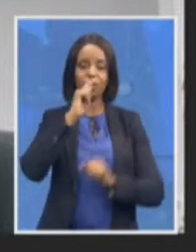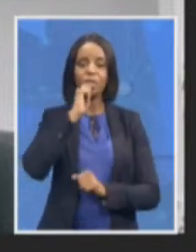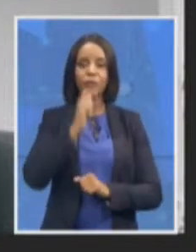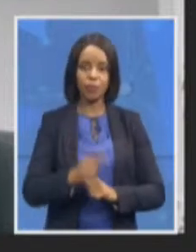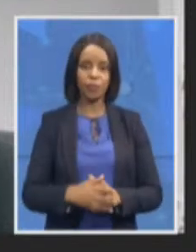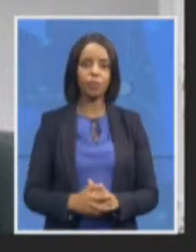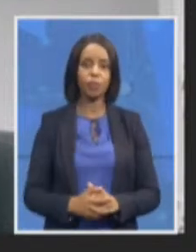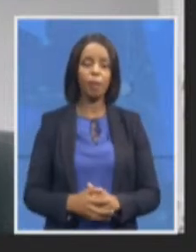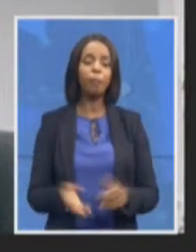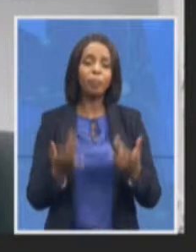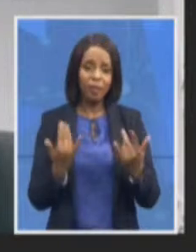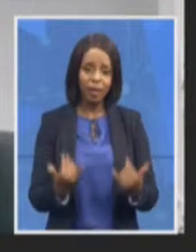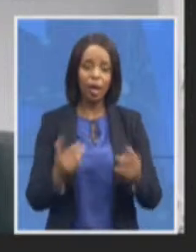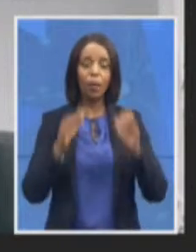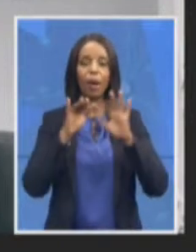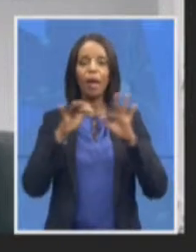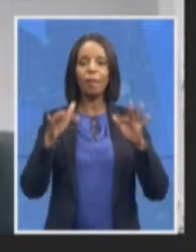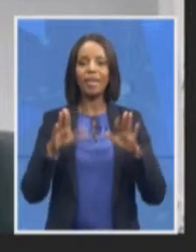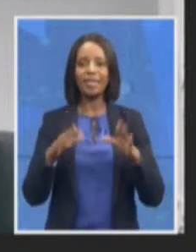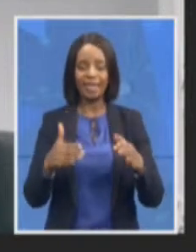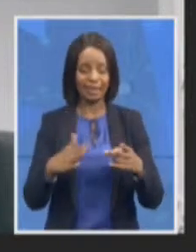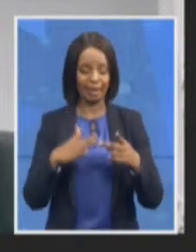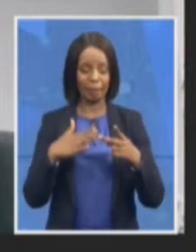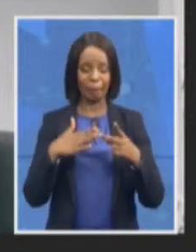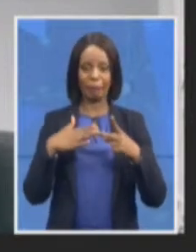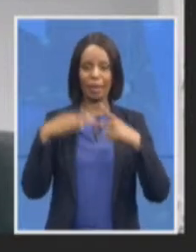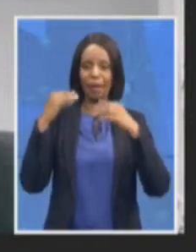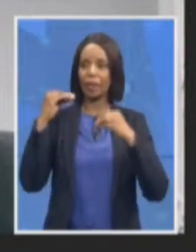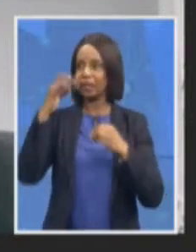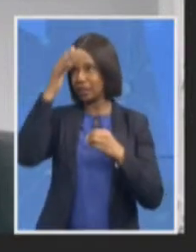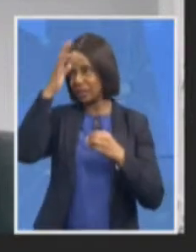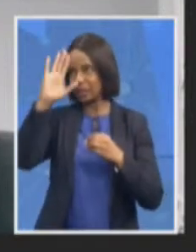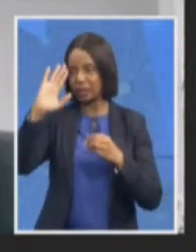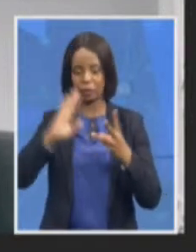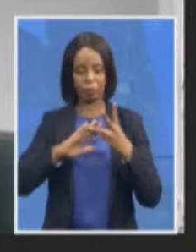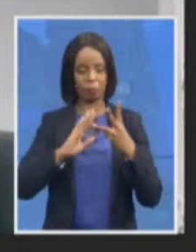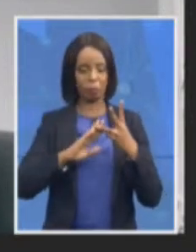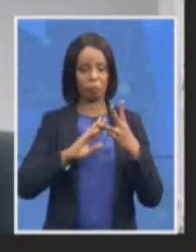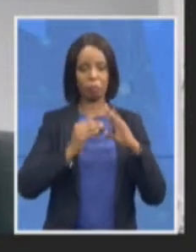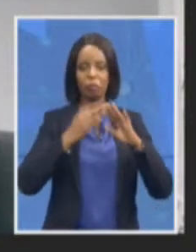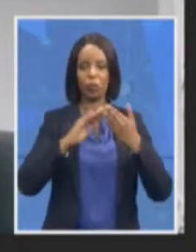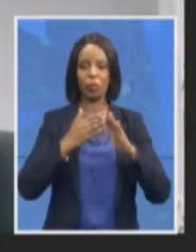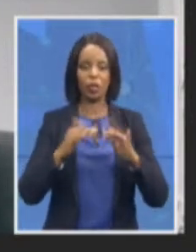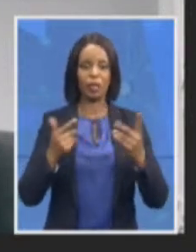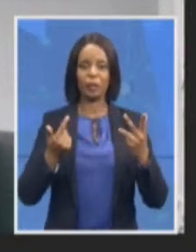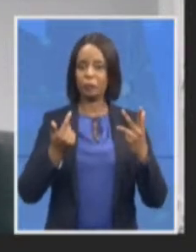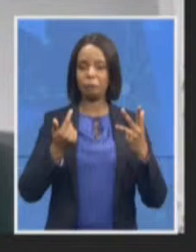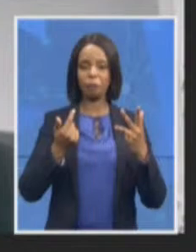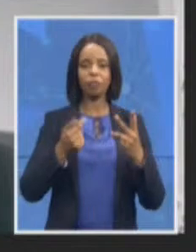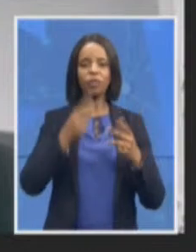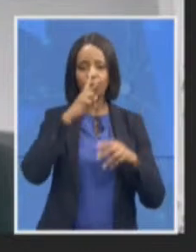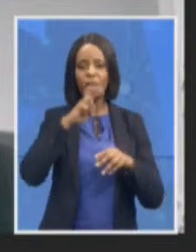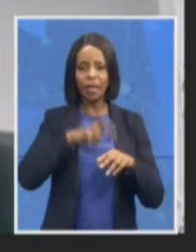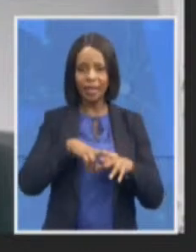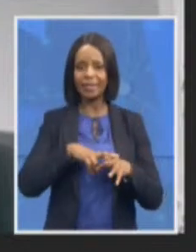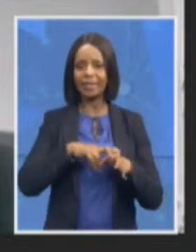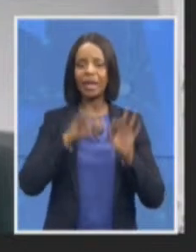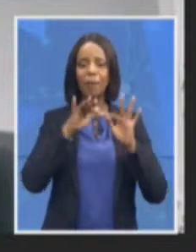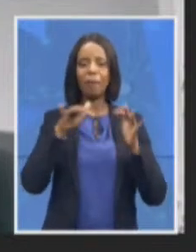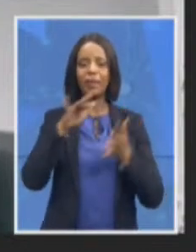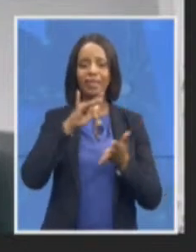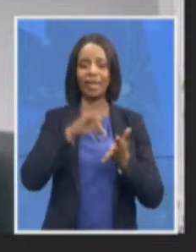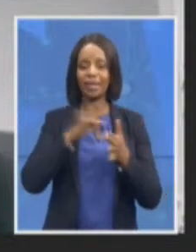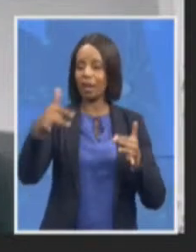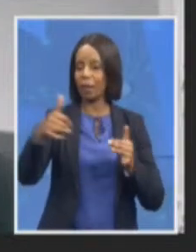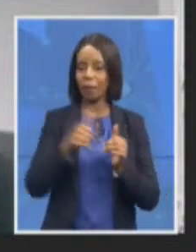and public sector partnership in order to try to address this really important issue and we